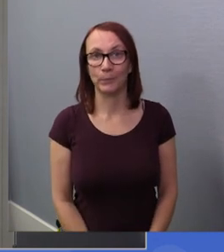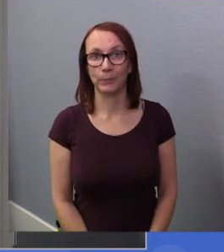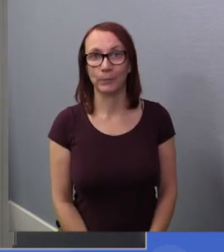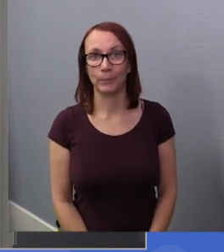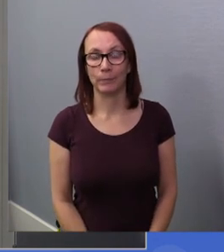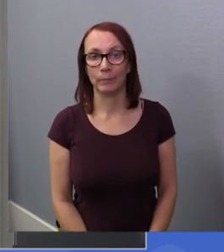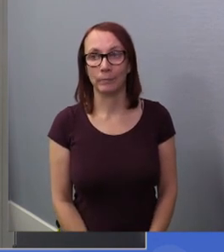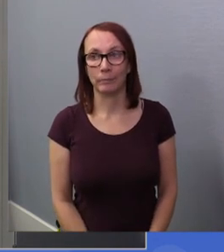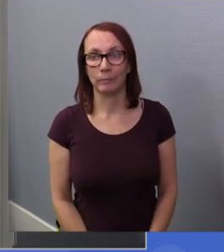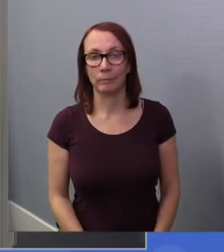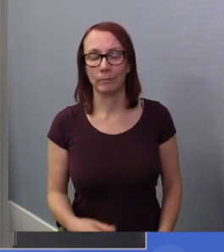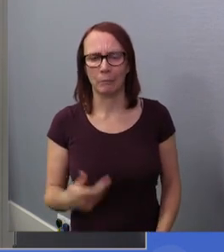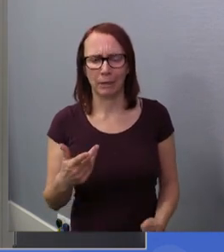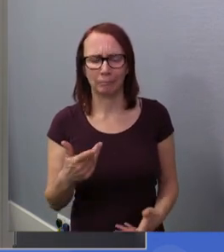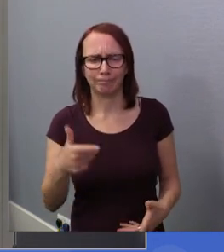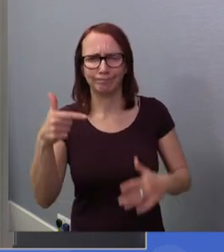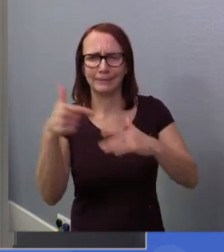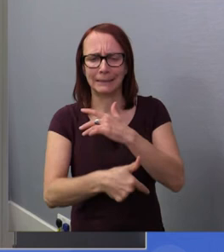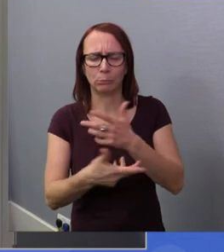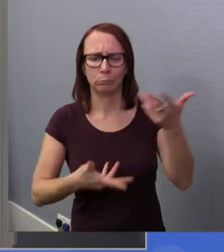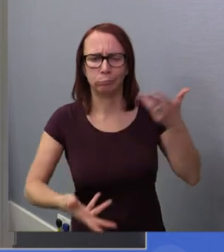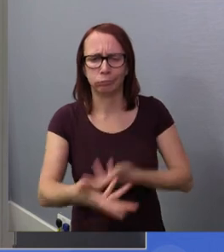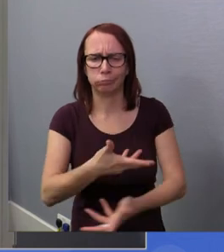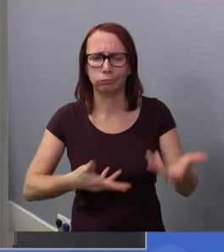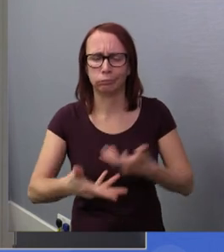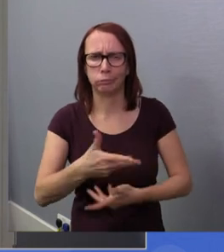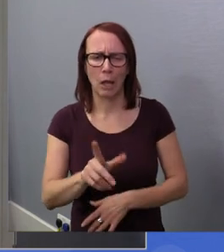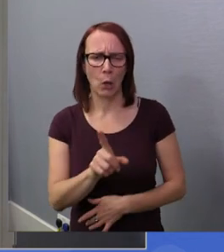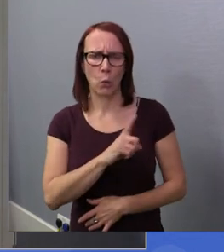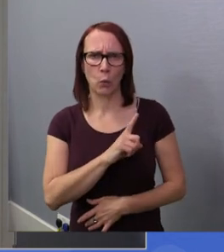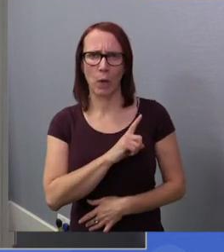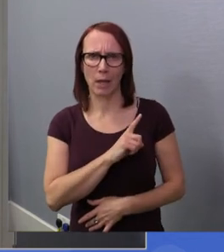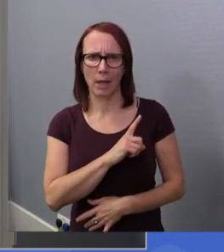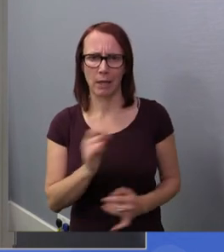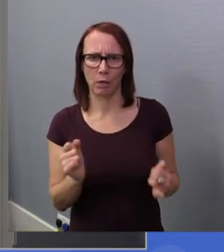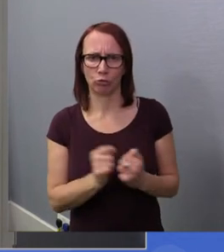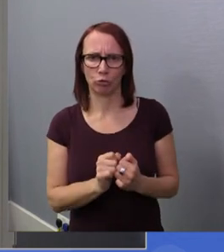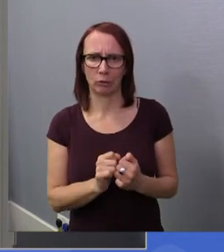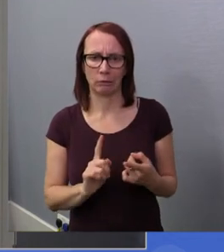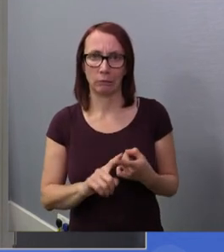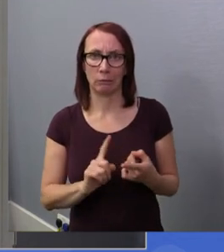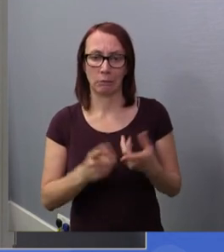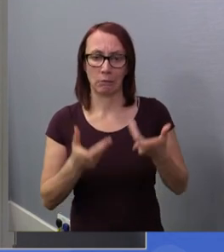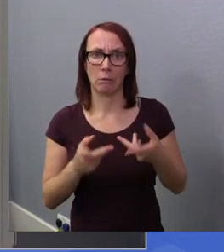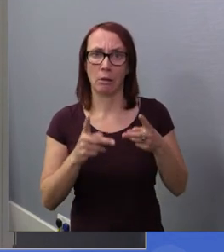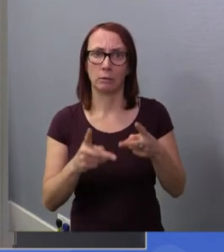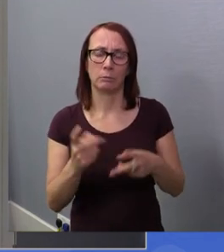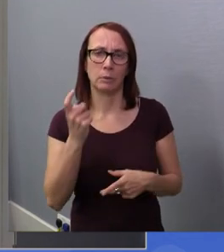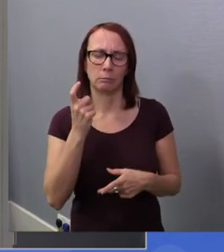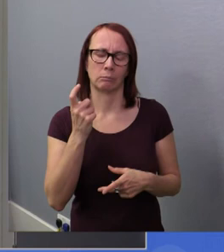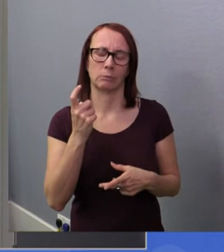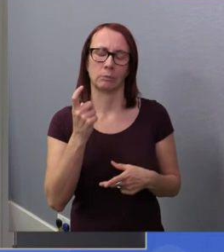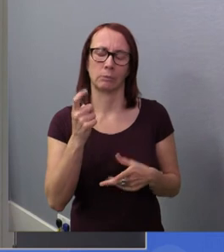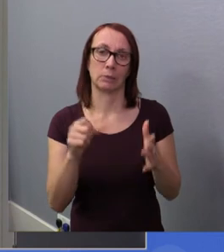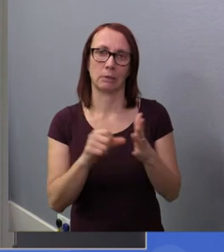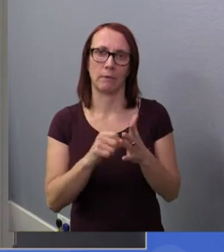After in-depth discussions, we come up with three reasons for this. The current system is very difficult to understand and